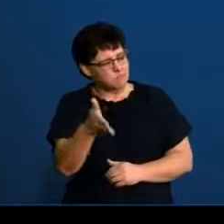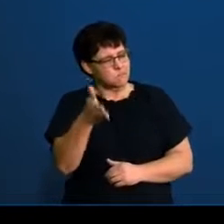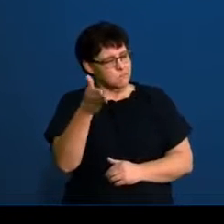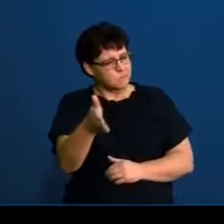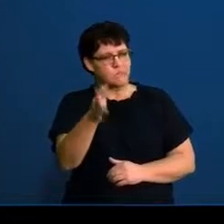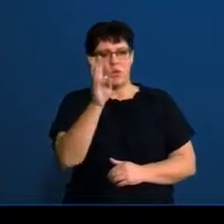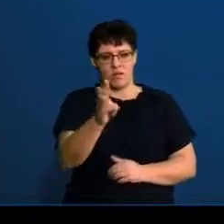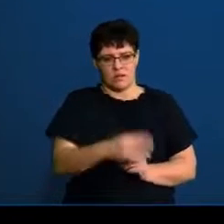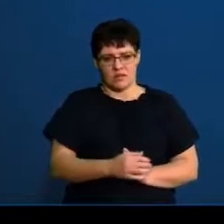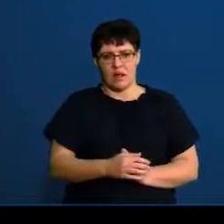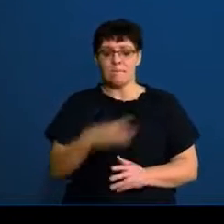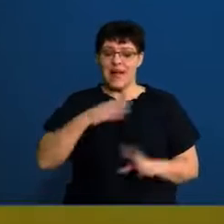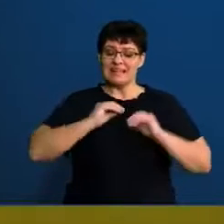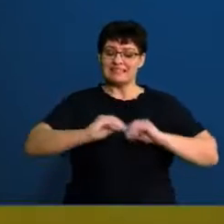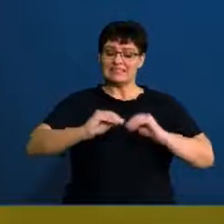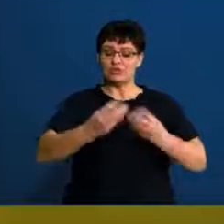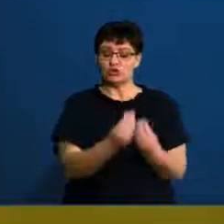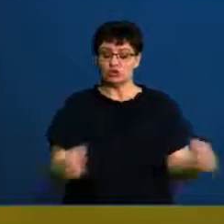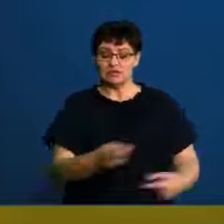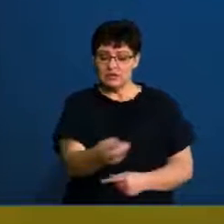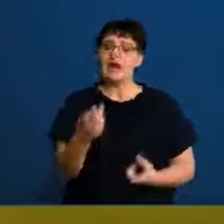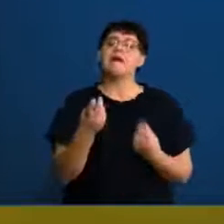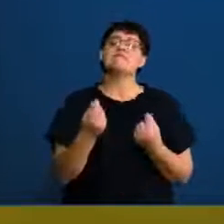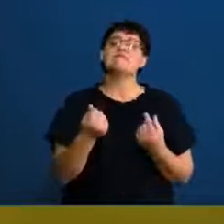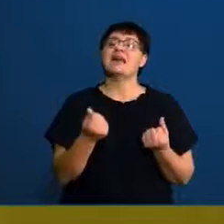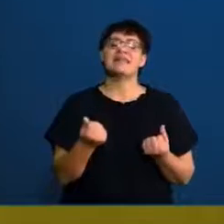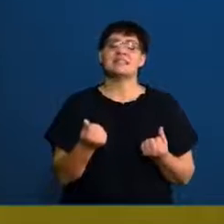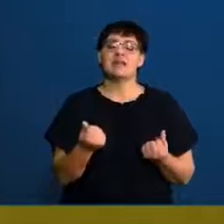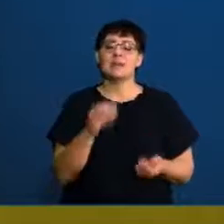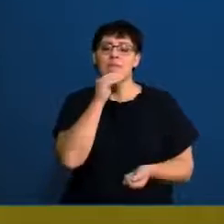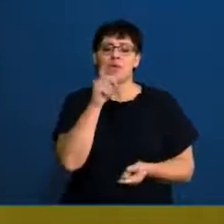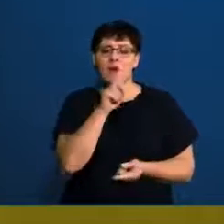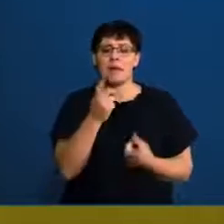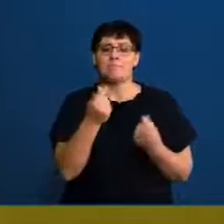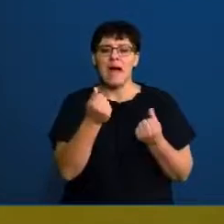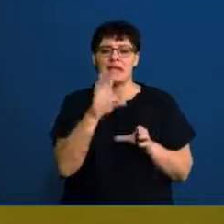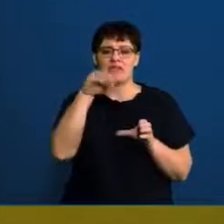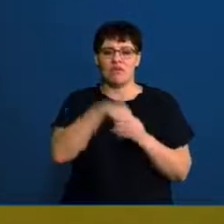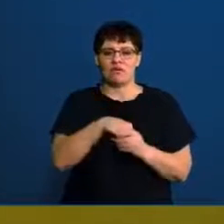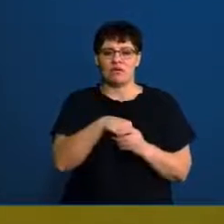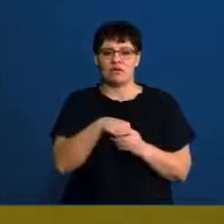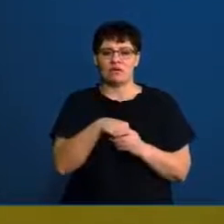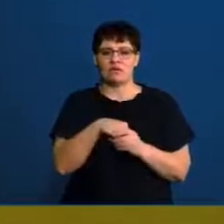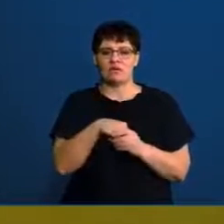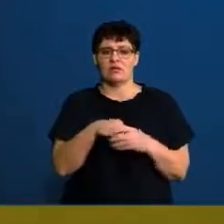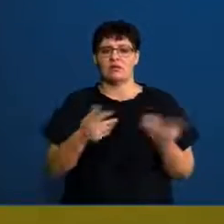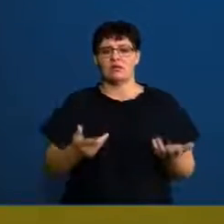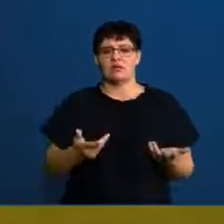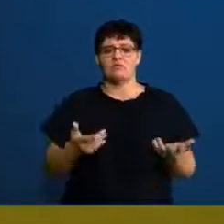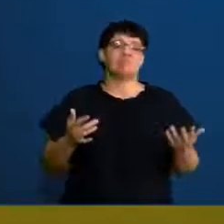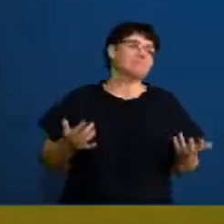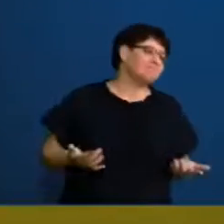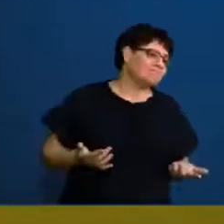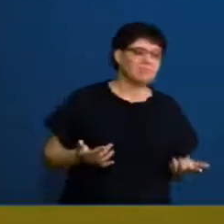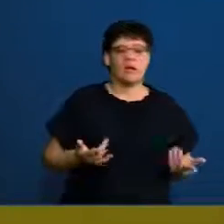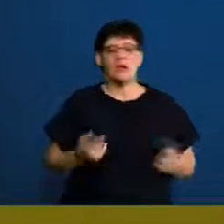I always tell my kids that I teach at school, finance is anything to do with money. Sorry. Anything to do with money. So